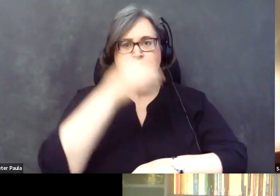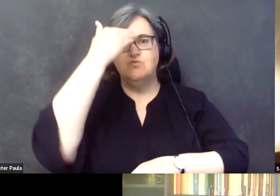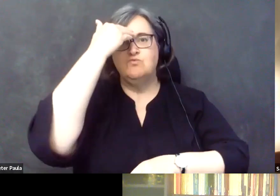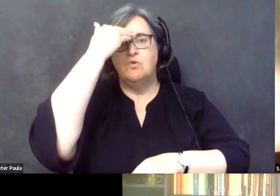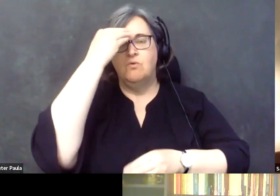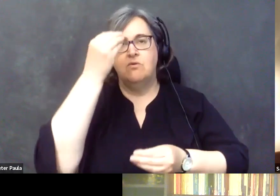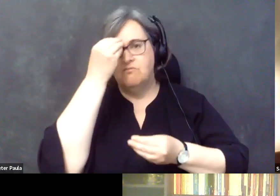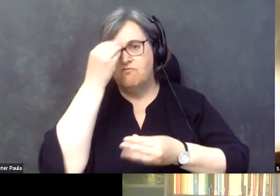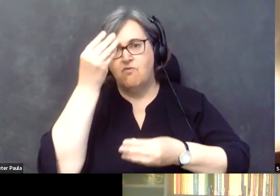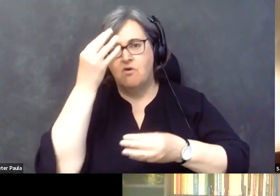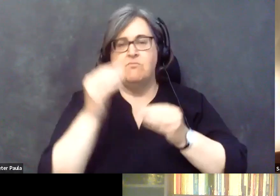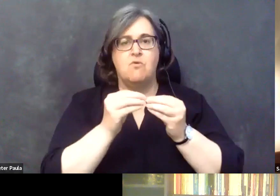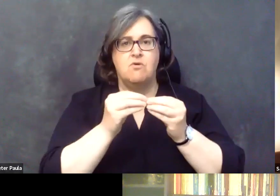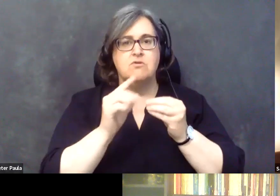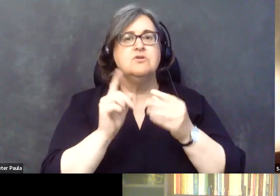providers.